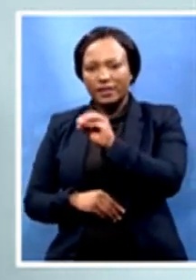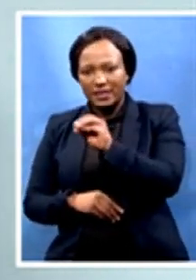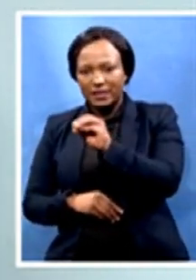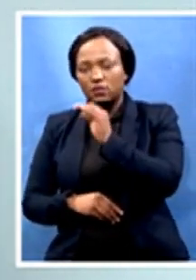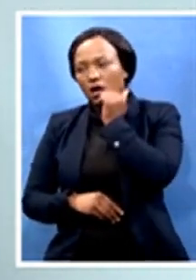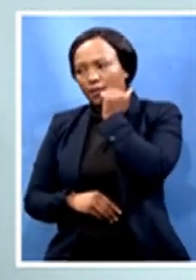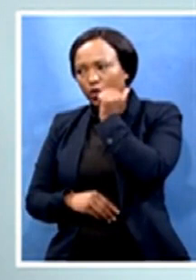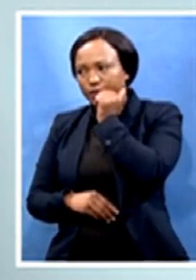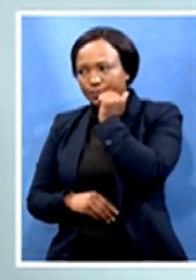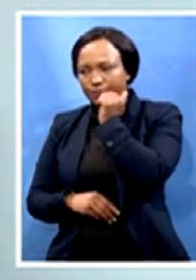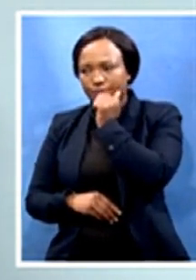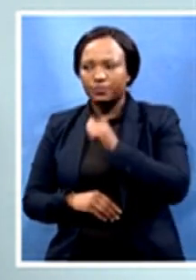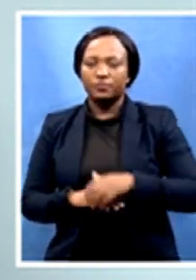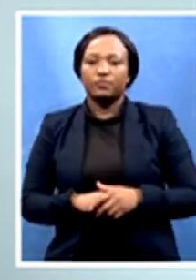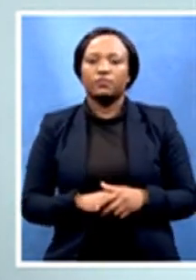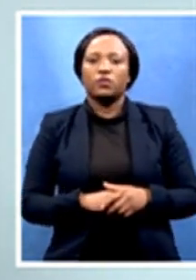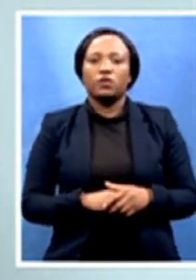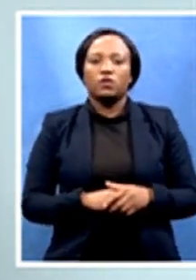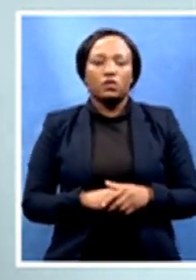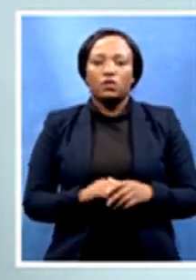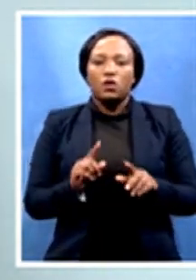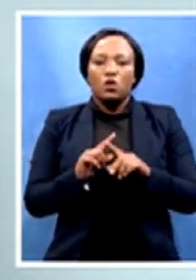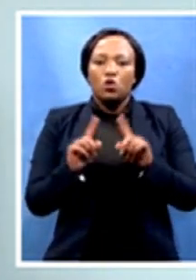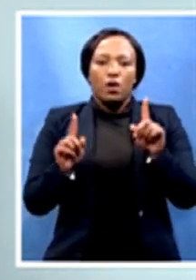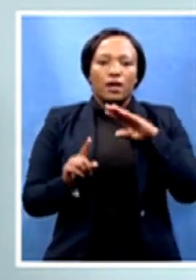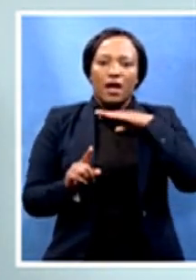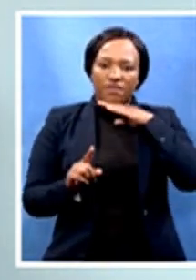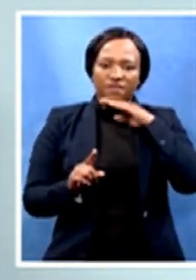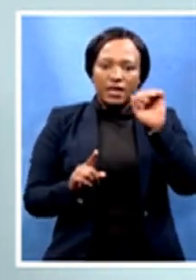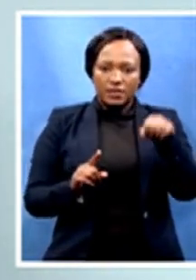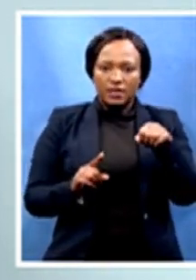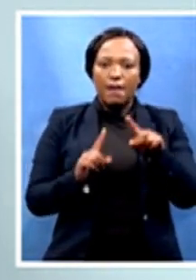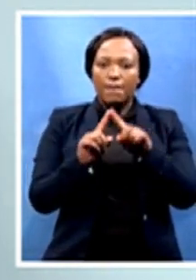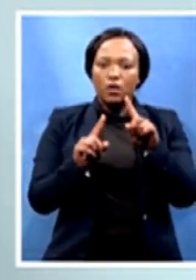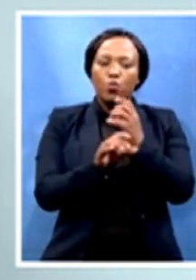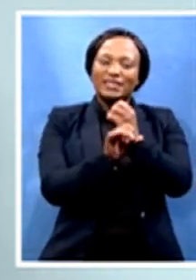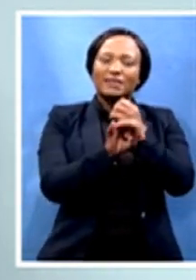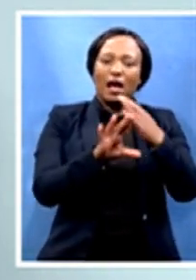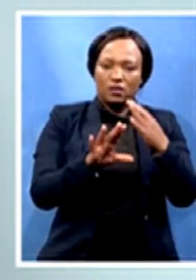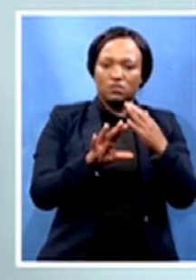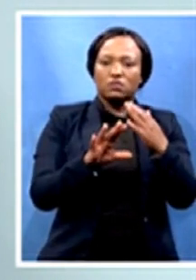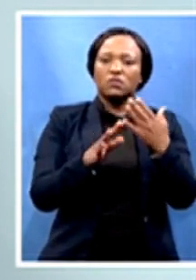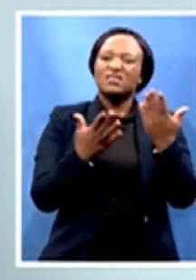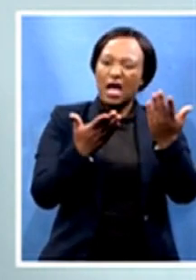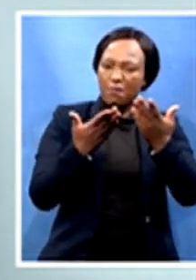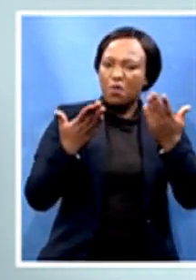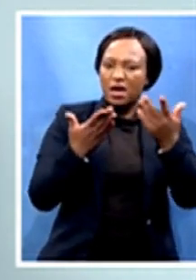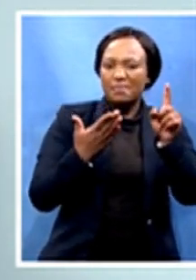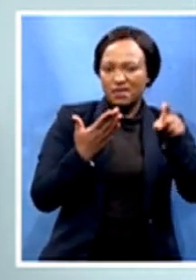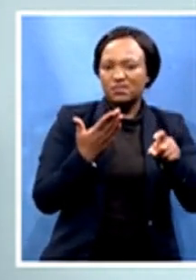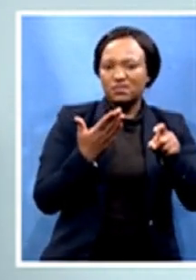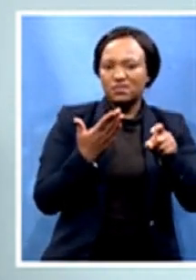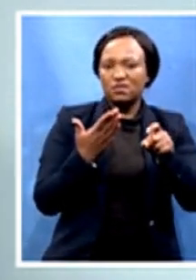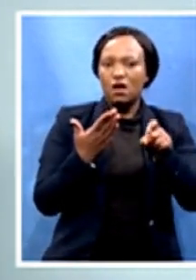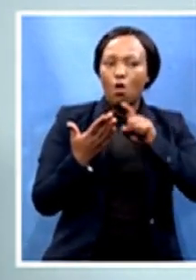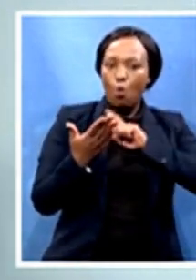that we understand, but we have to start somewhere. The rationale behind this is